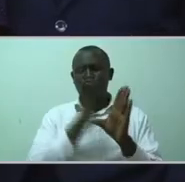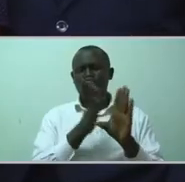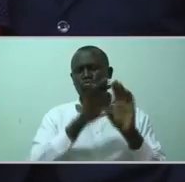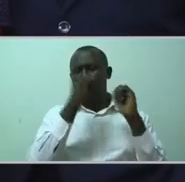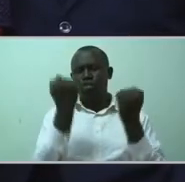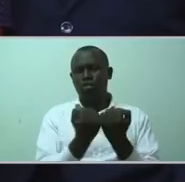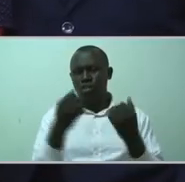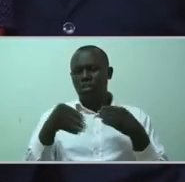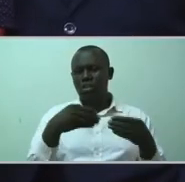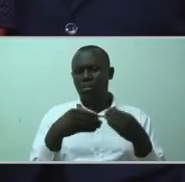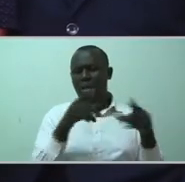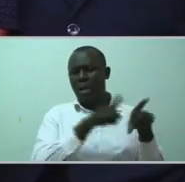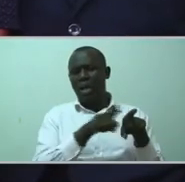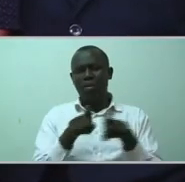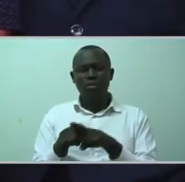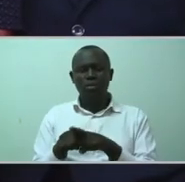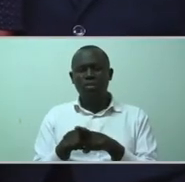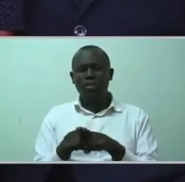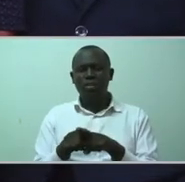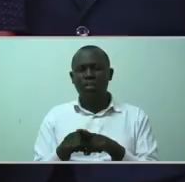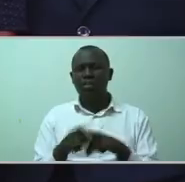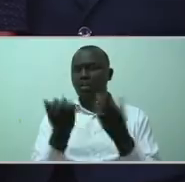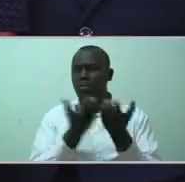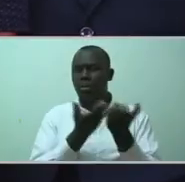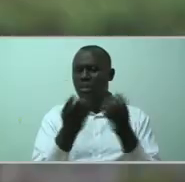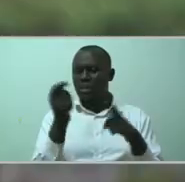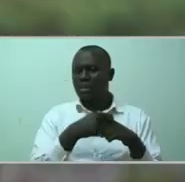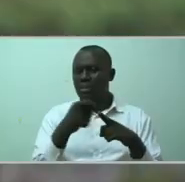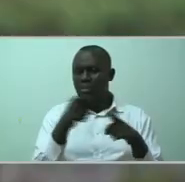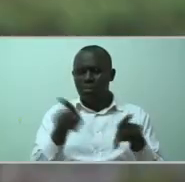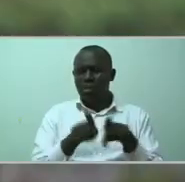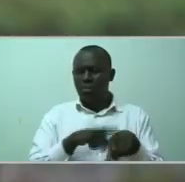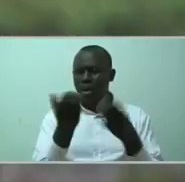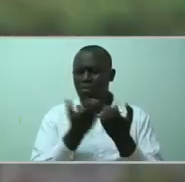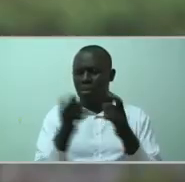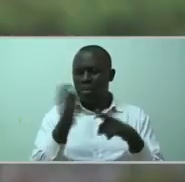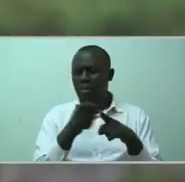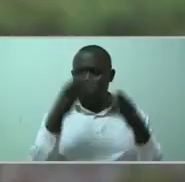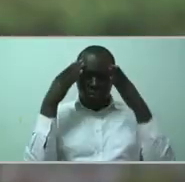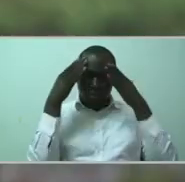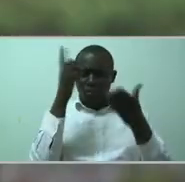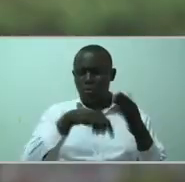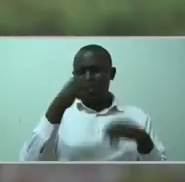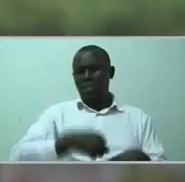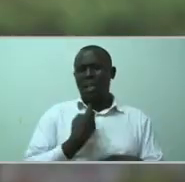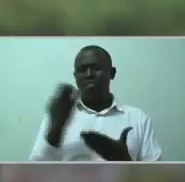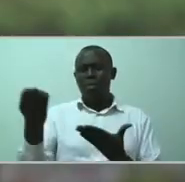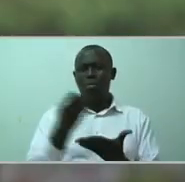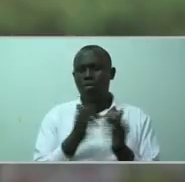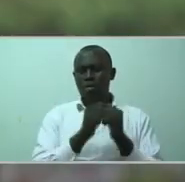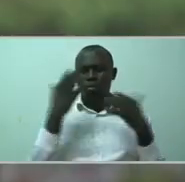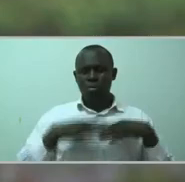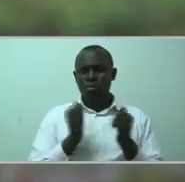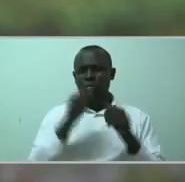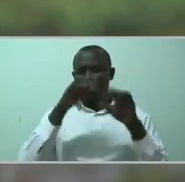And also our business training, entrepreneurship training towards self-employment for persons with